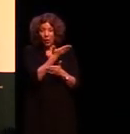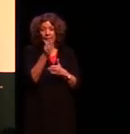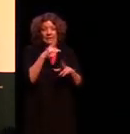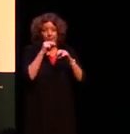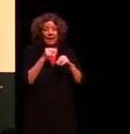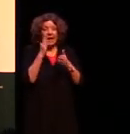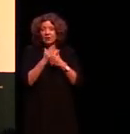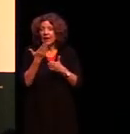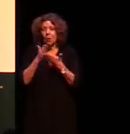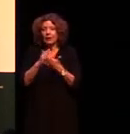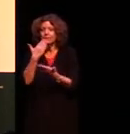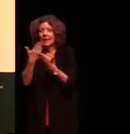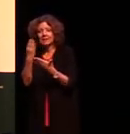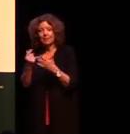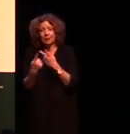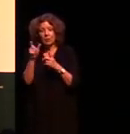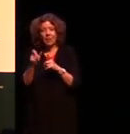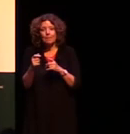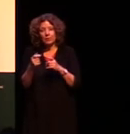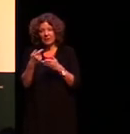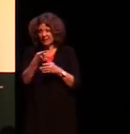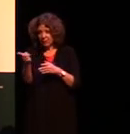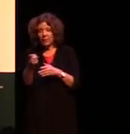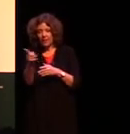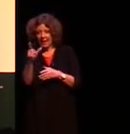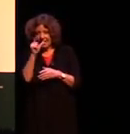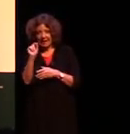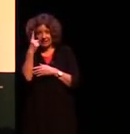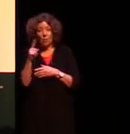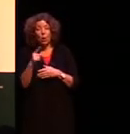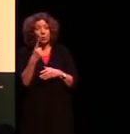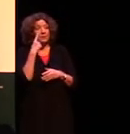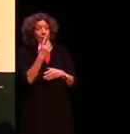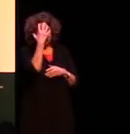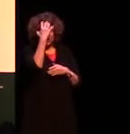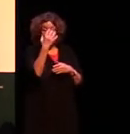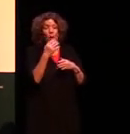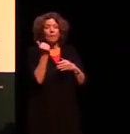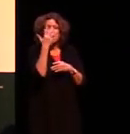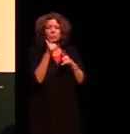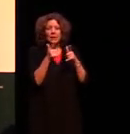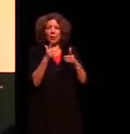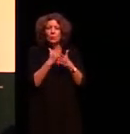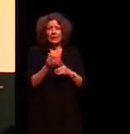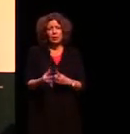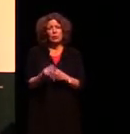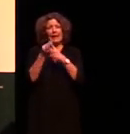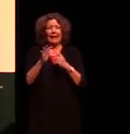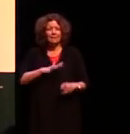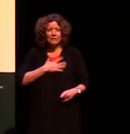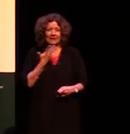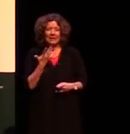they can understand us and what we see in the genius of aboriginal languages is really unique and